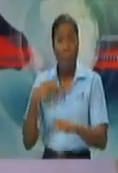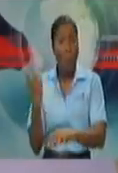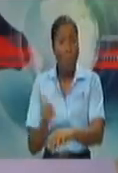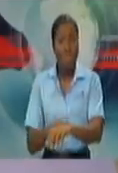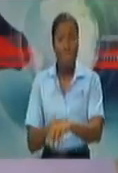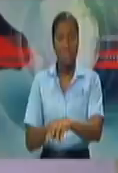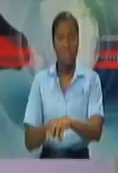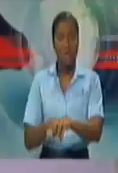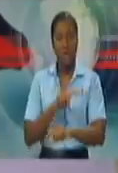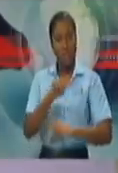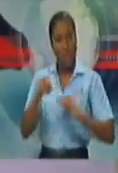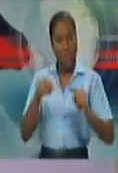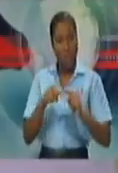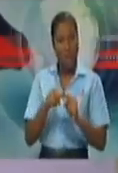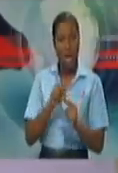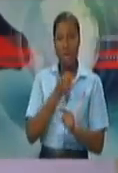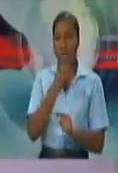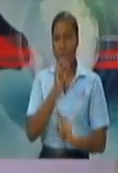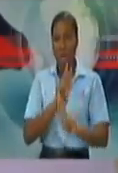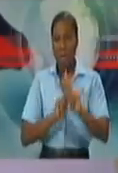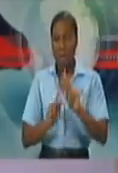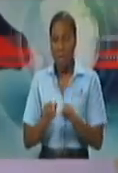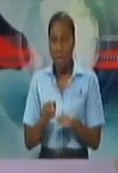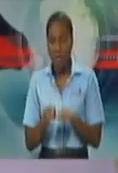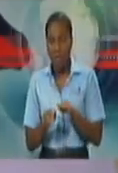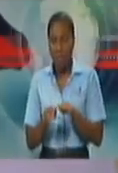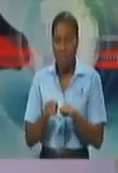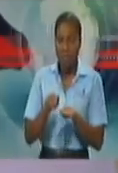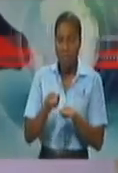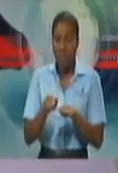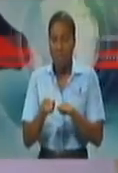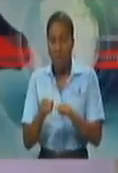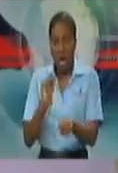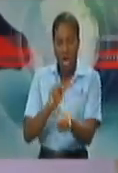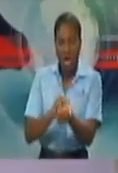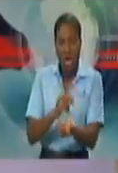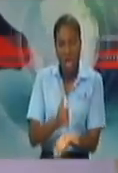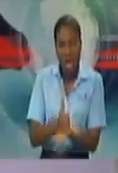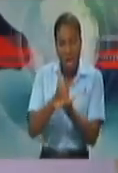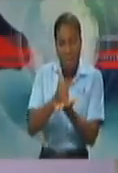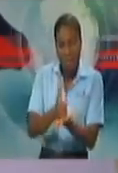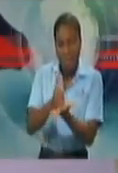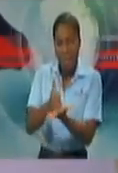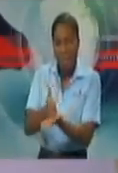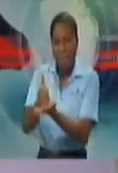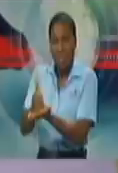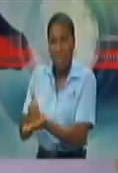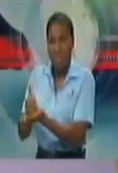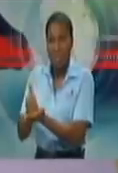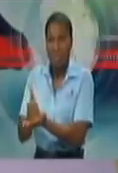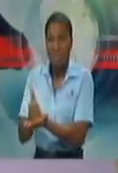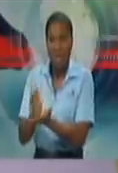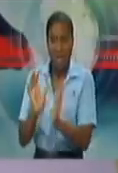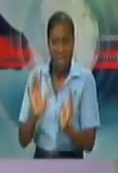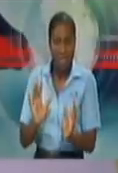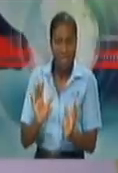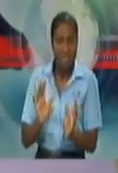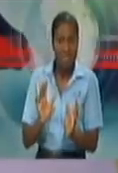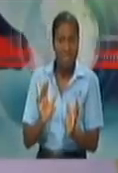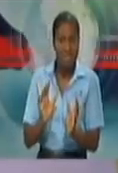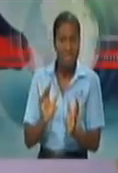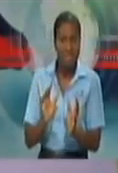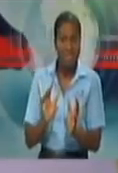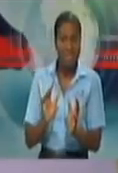are moving around, the most likely place that they would adhere to, the most likely body part they would adhere to, is the